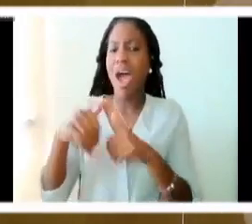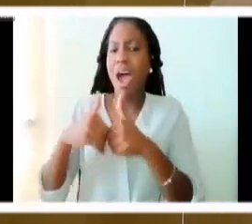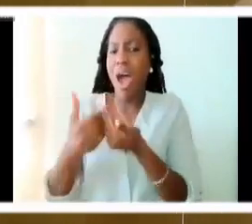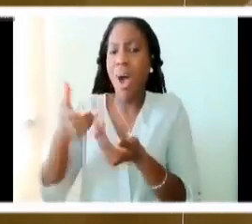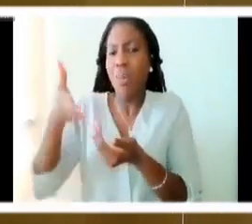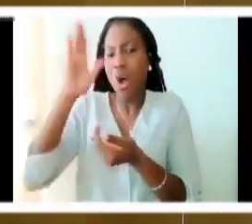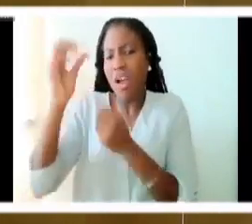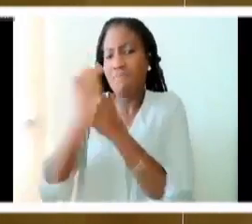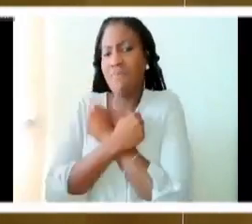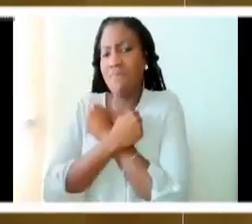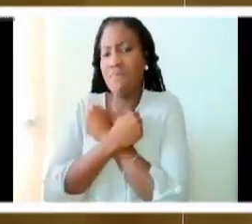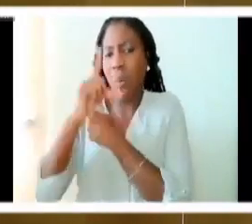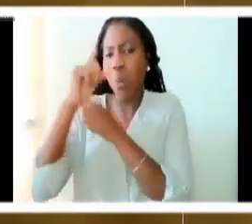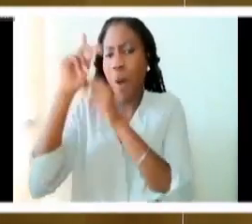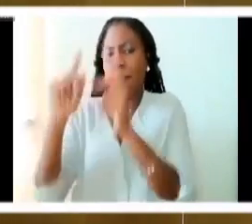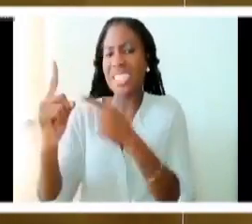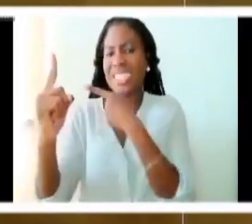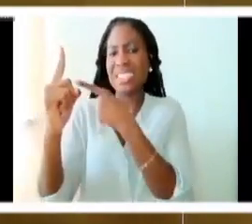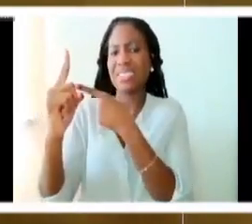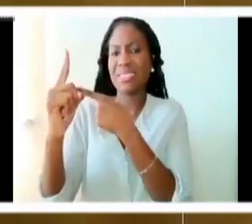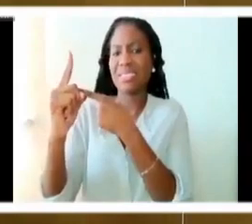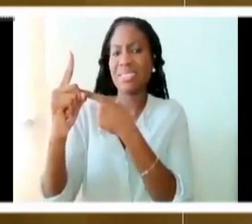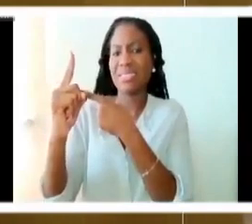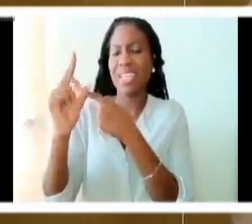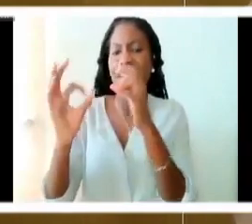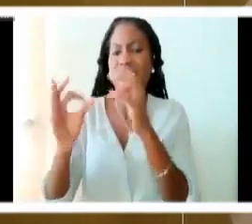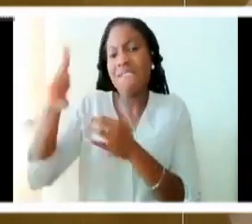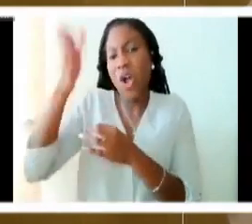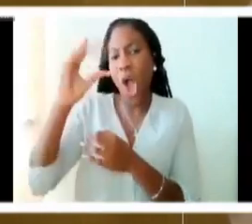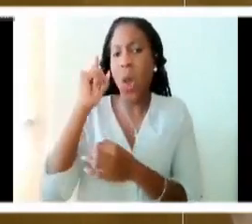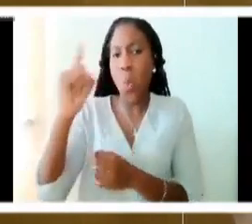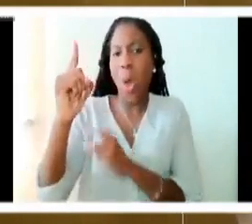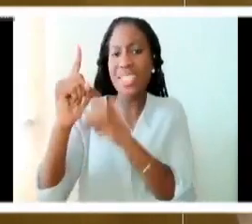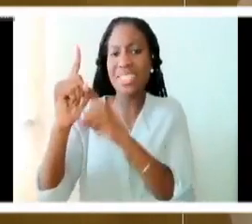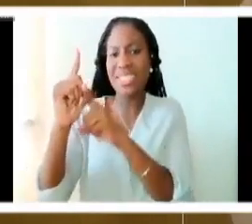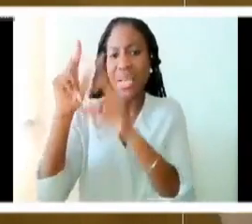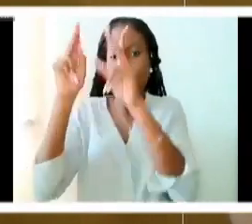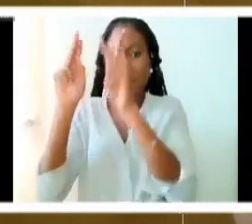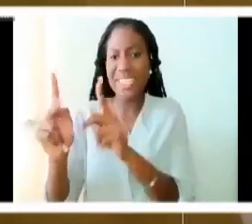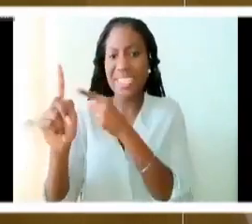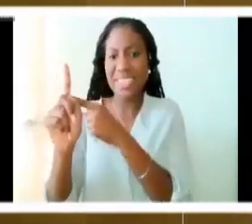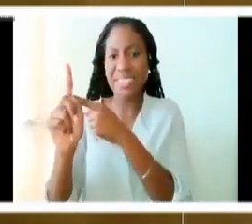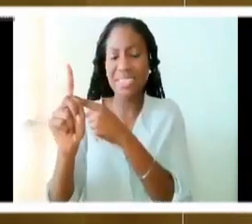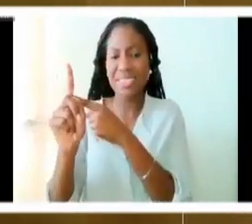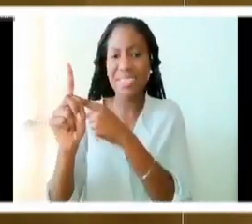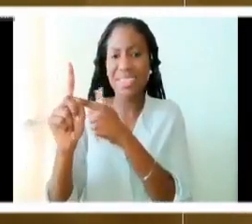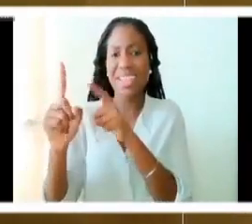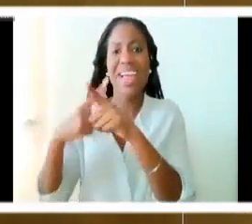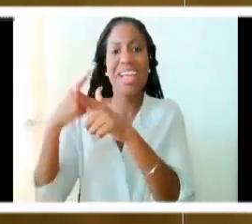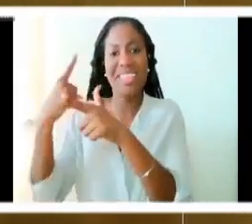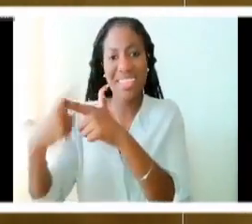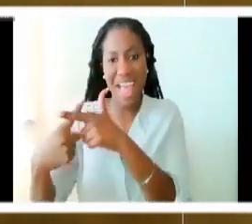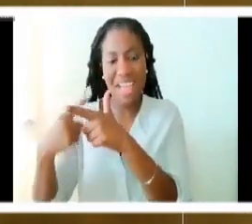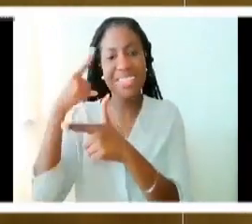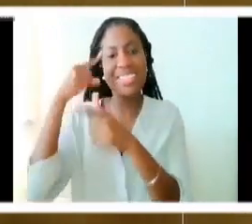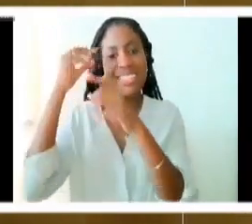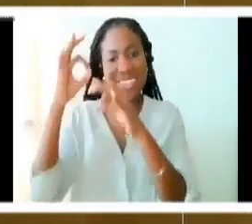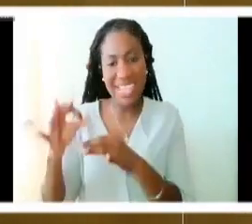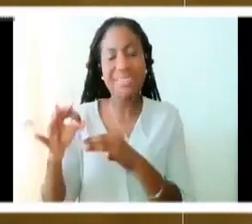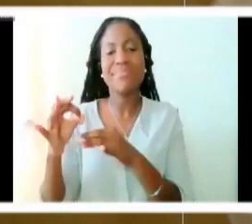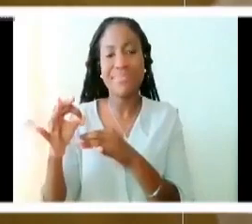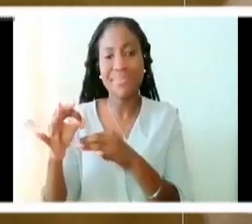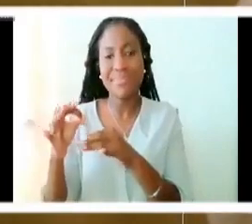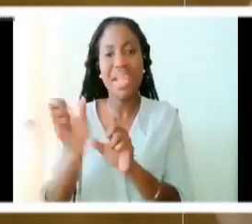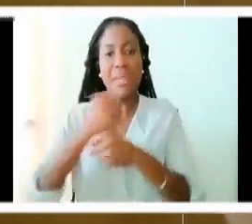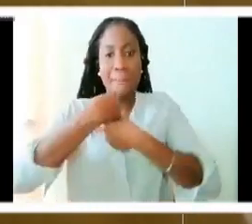If God is one person, then the creation becomes necessary because God would have to flow the love